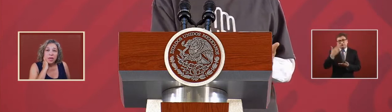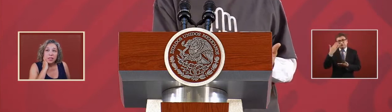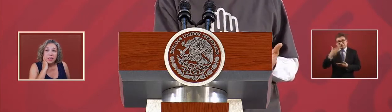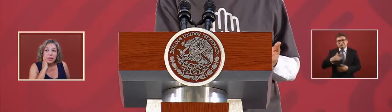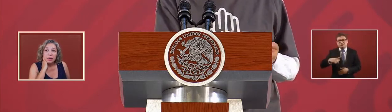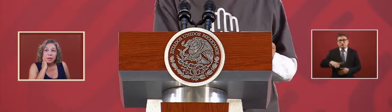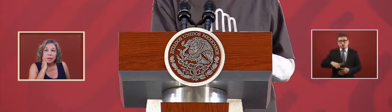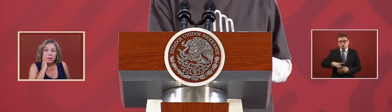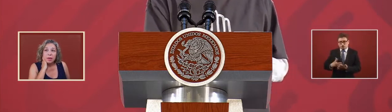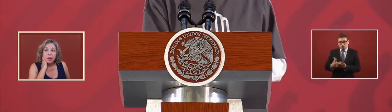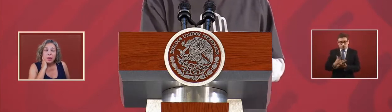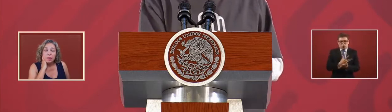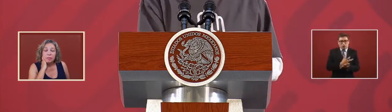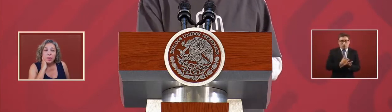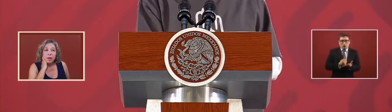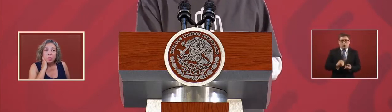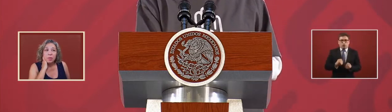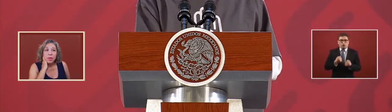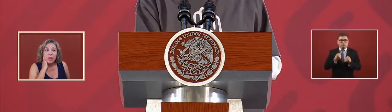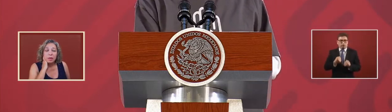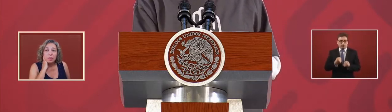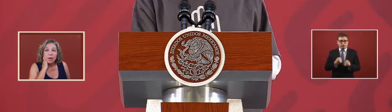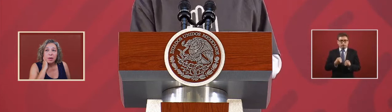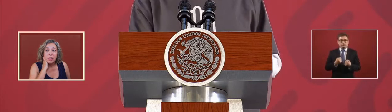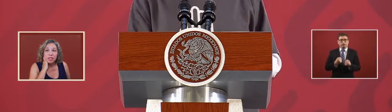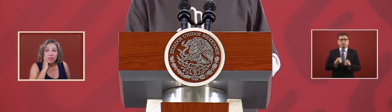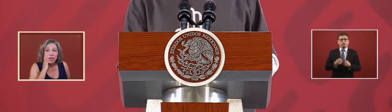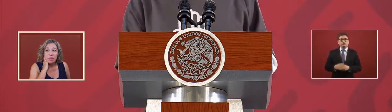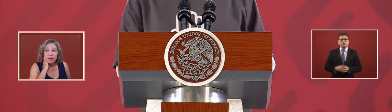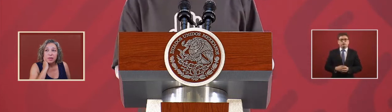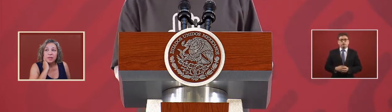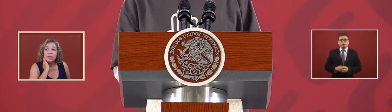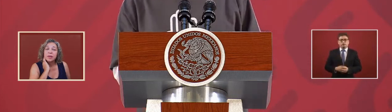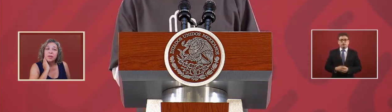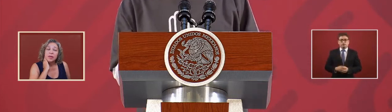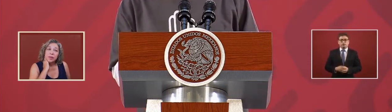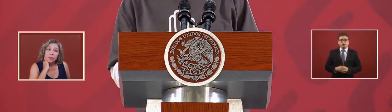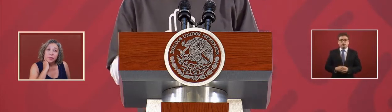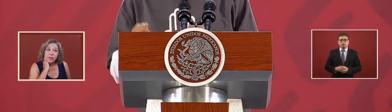and Hacienda will become strengthened